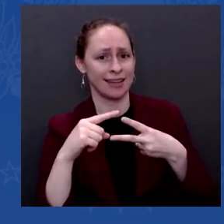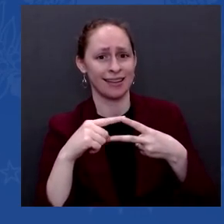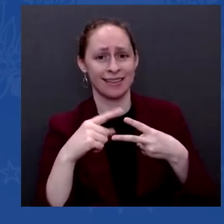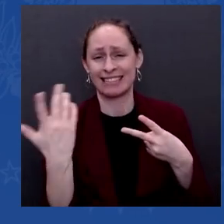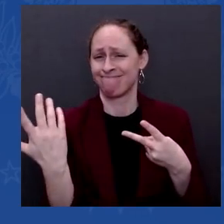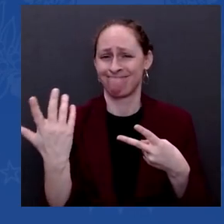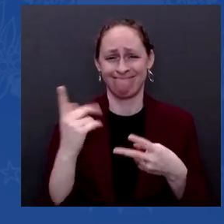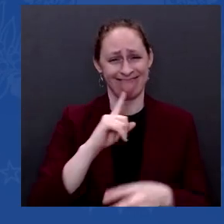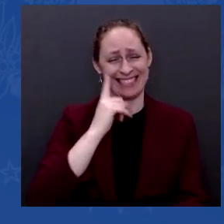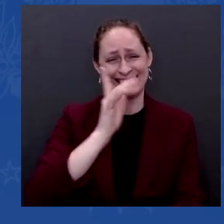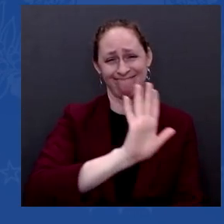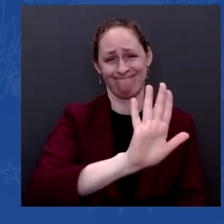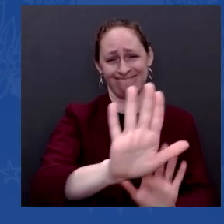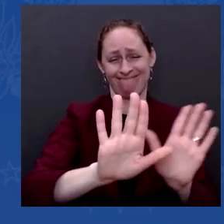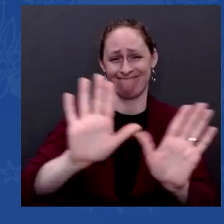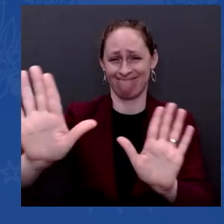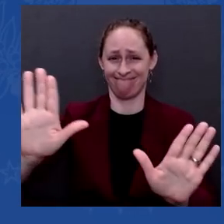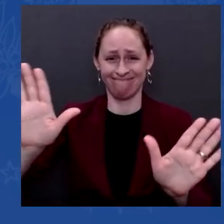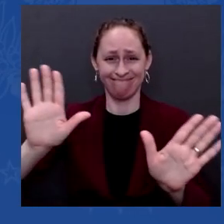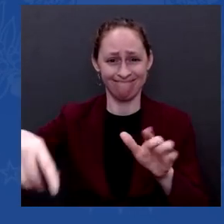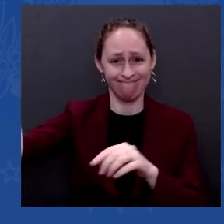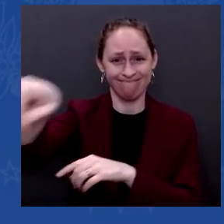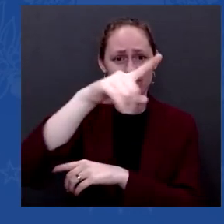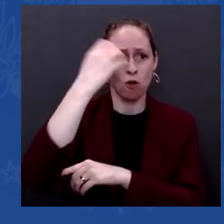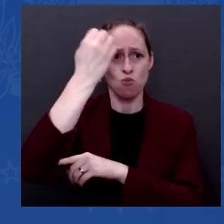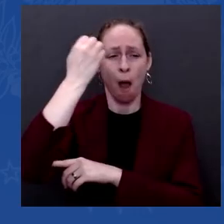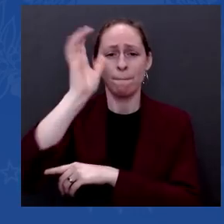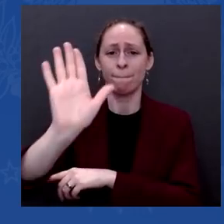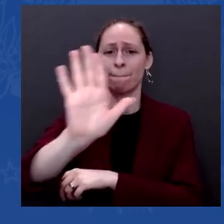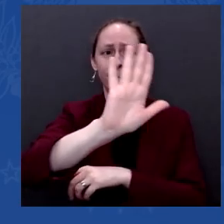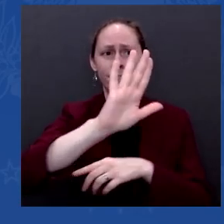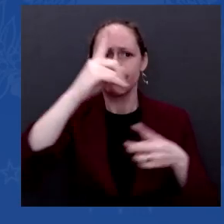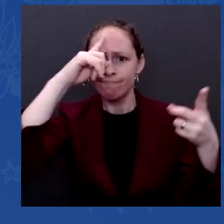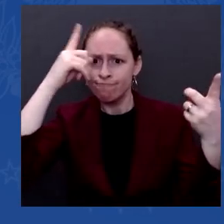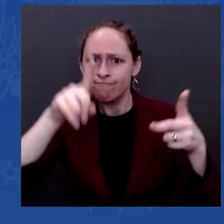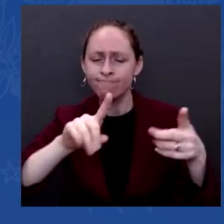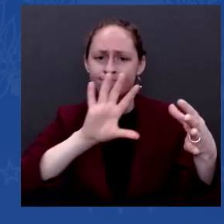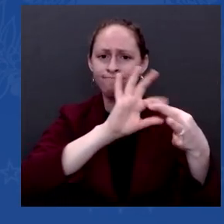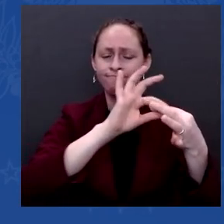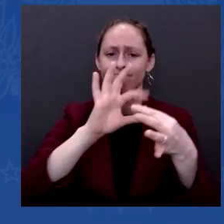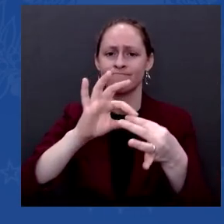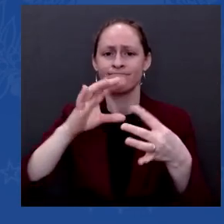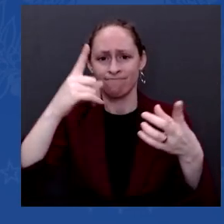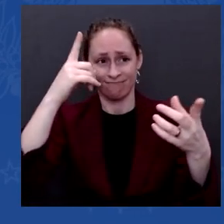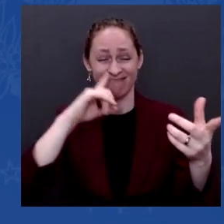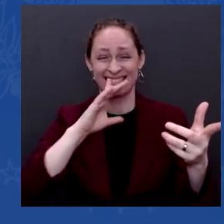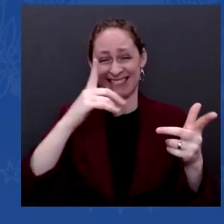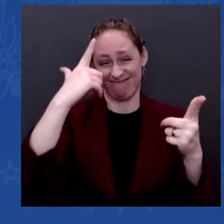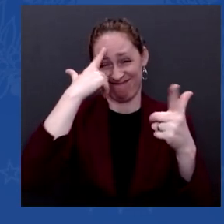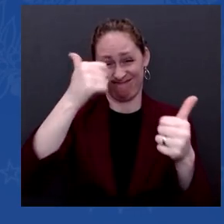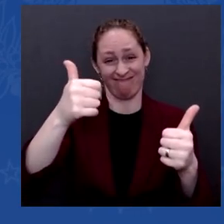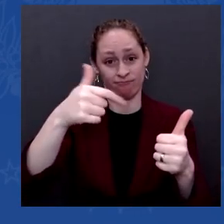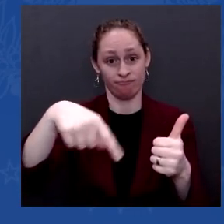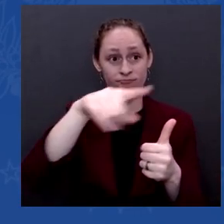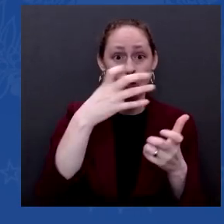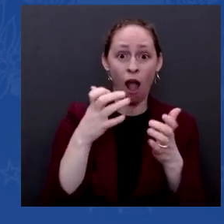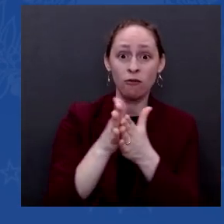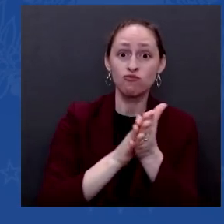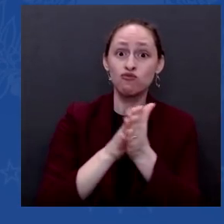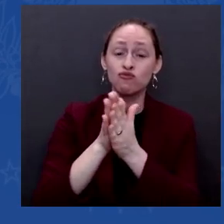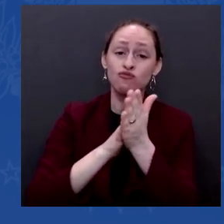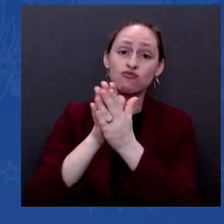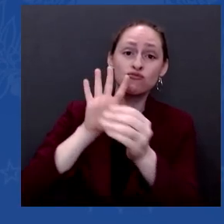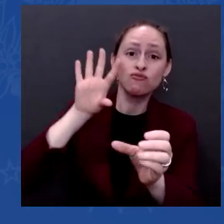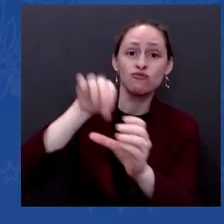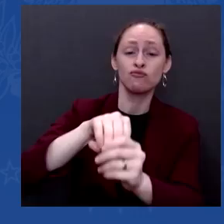choose who you want to be with. But the likelihood that Ukraine is going to join NATO in the near term is not very likely,